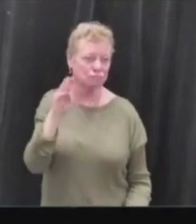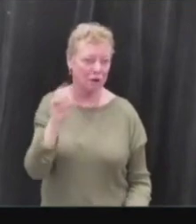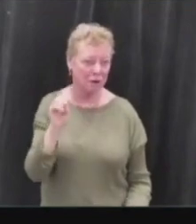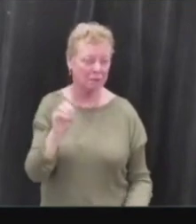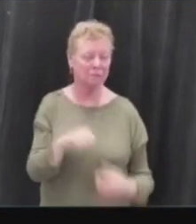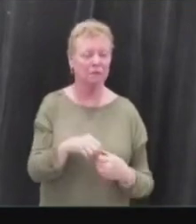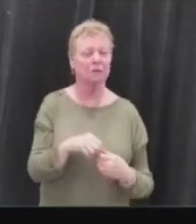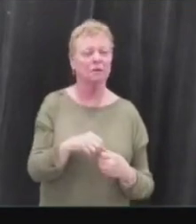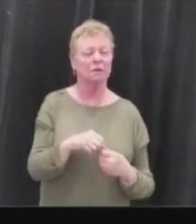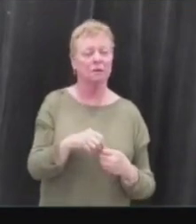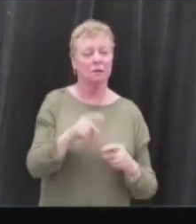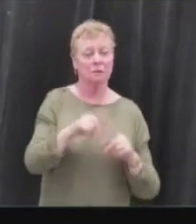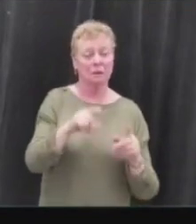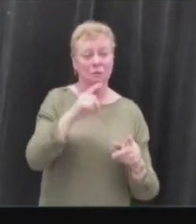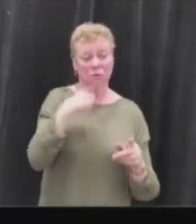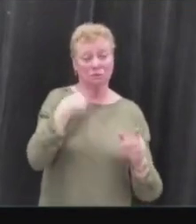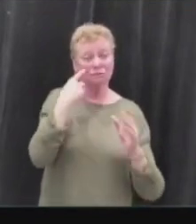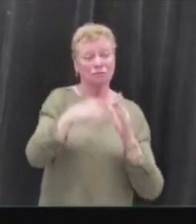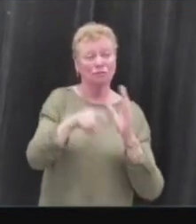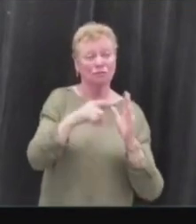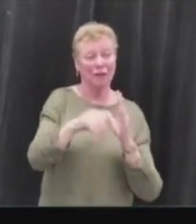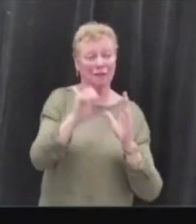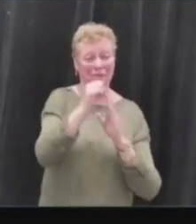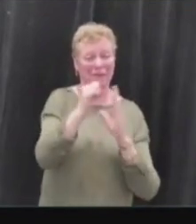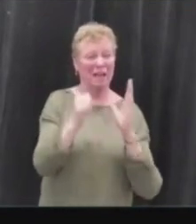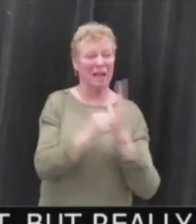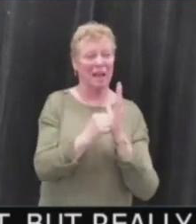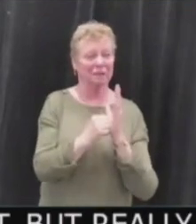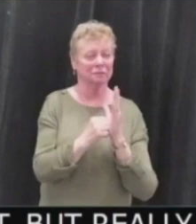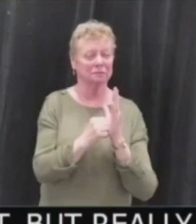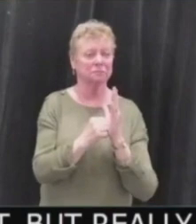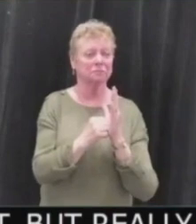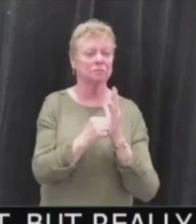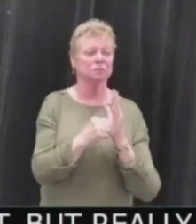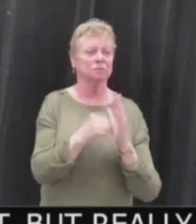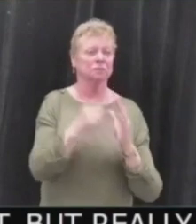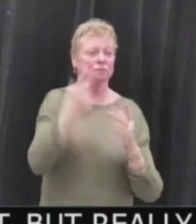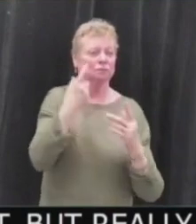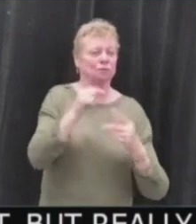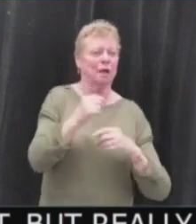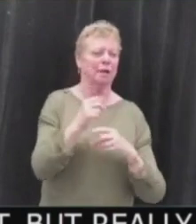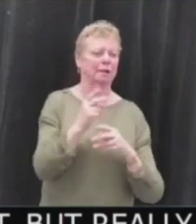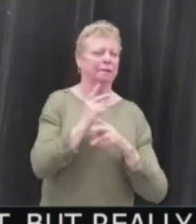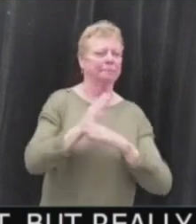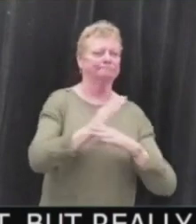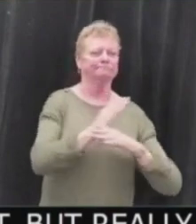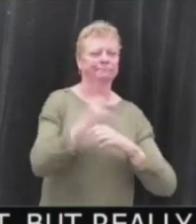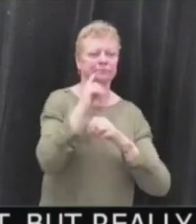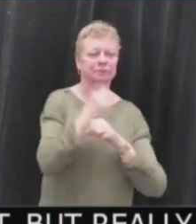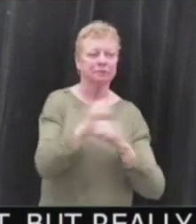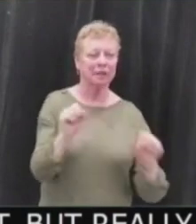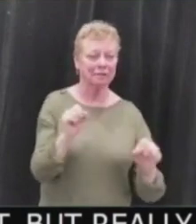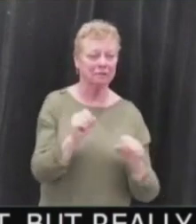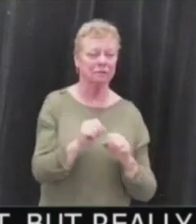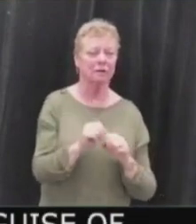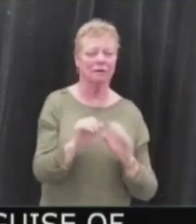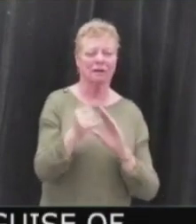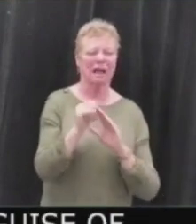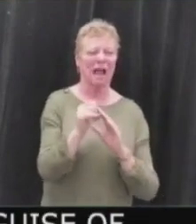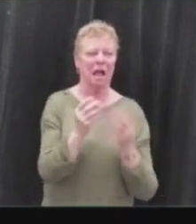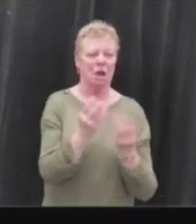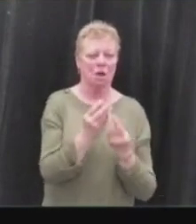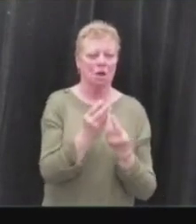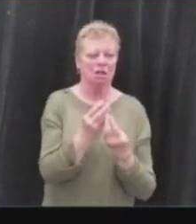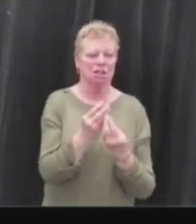Act, but really that's little more than political expediency under the guise of public safety, and a solution for looking for